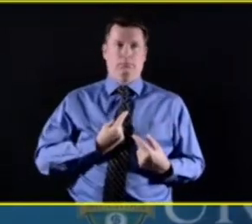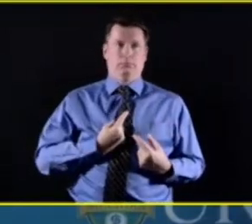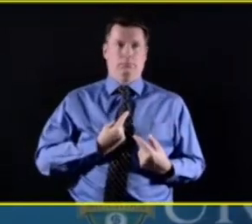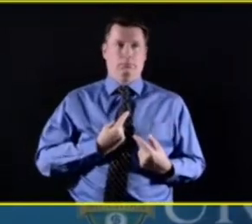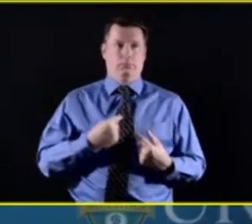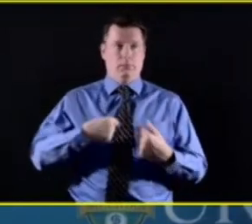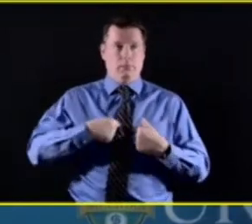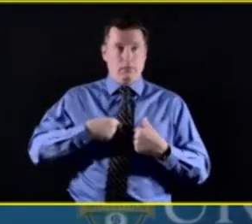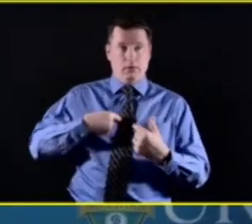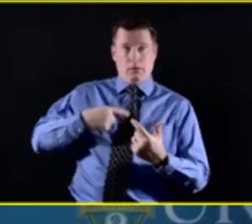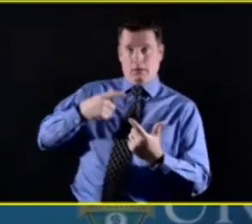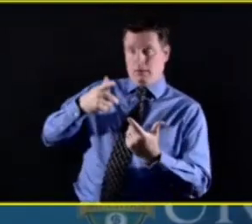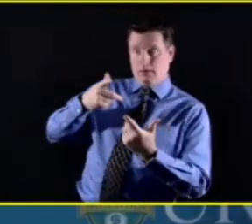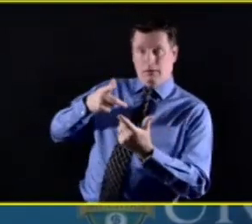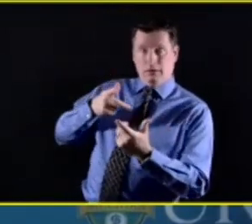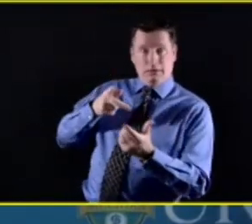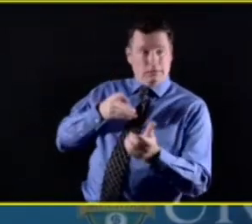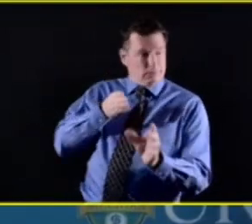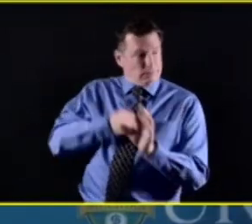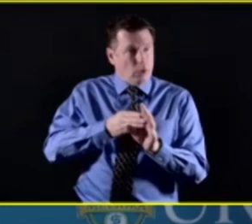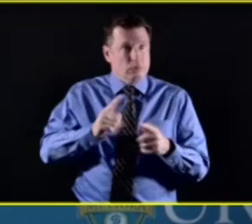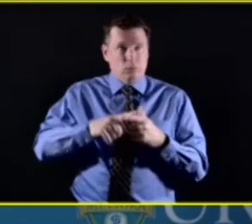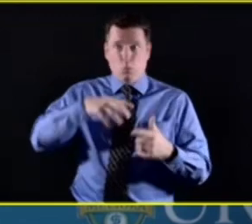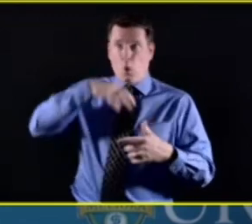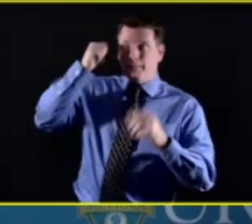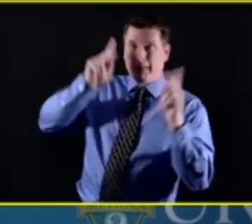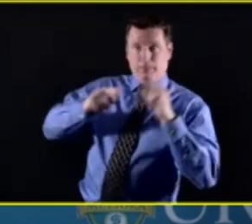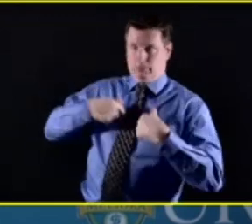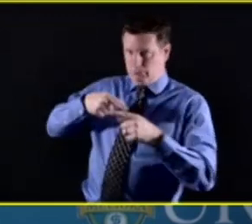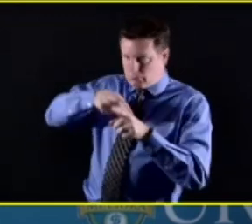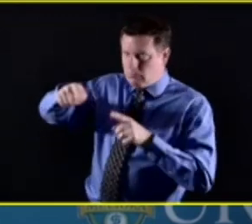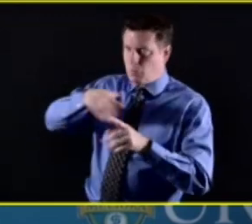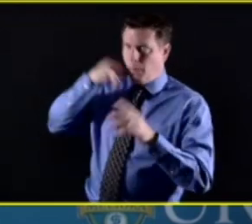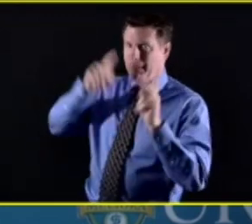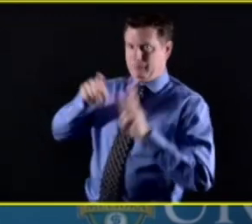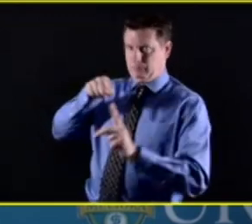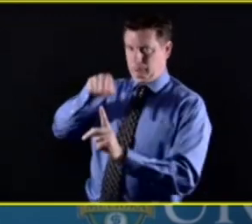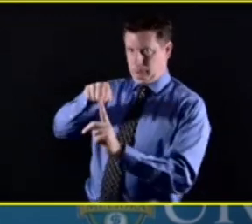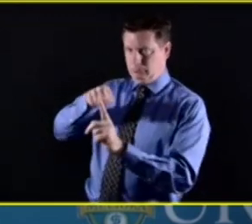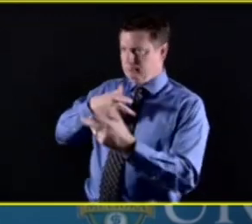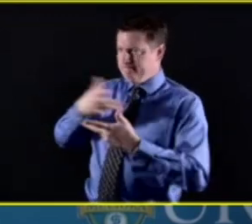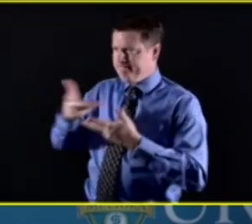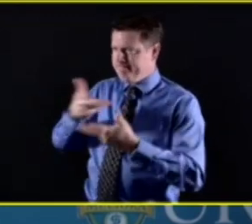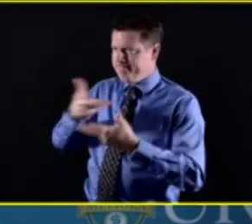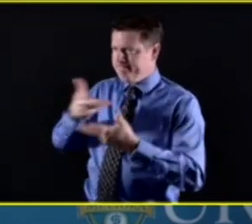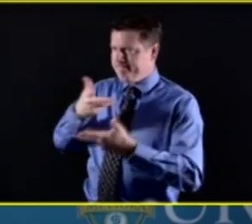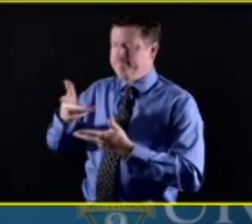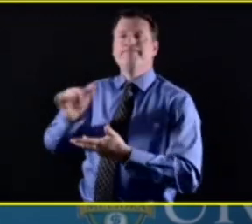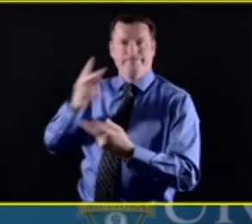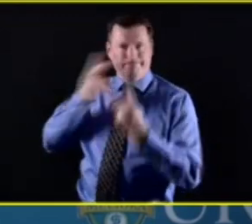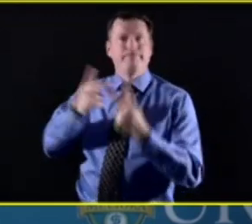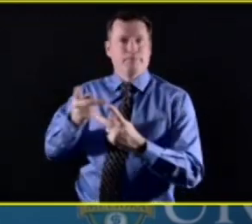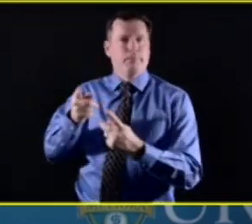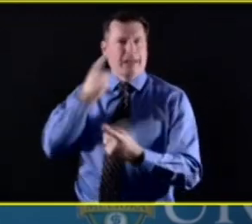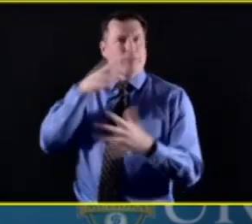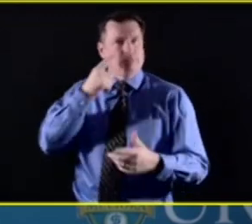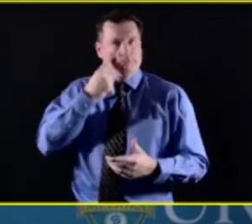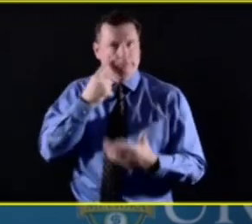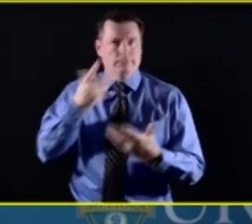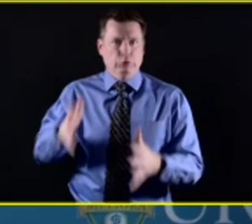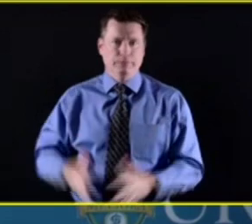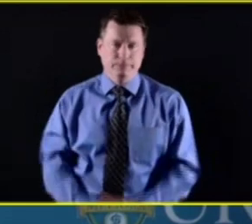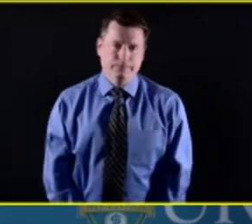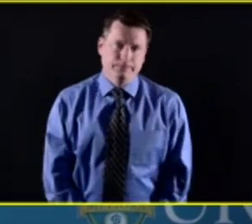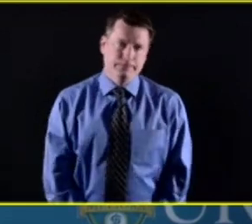at the same time, just in, as in other parts of the age, uh, spectrum, there are older